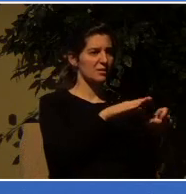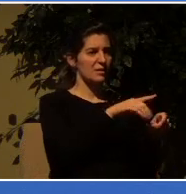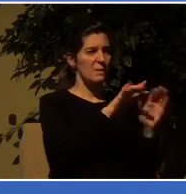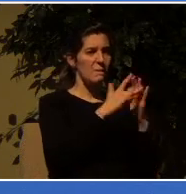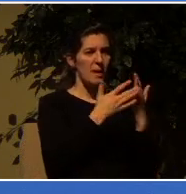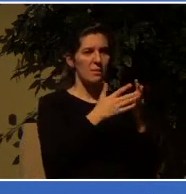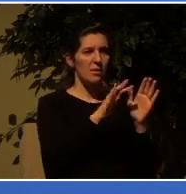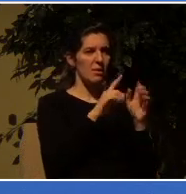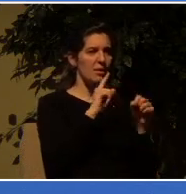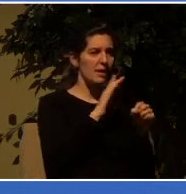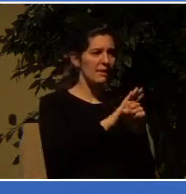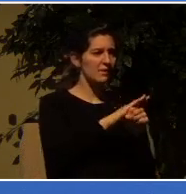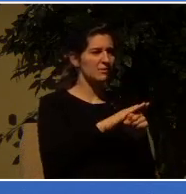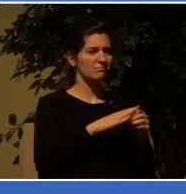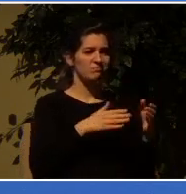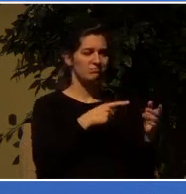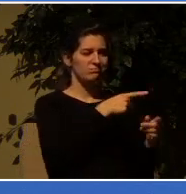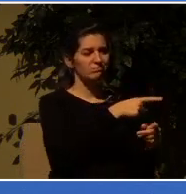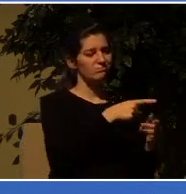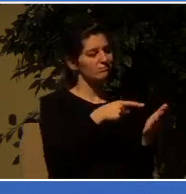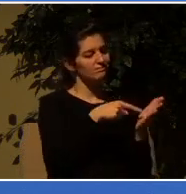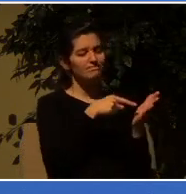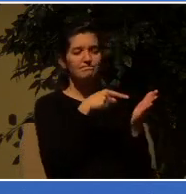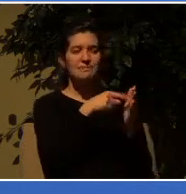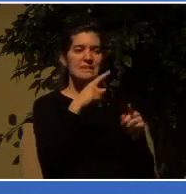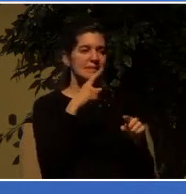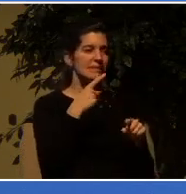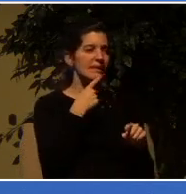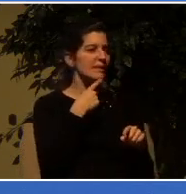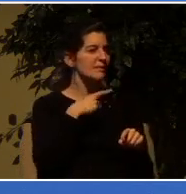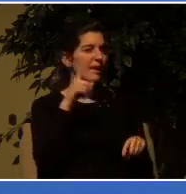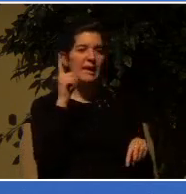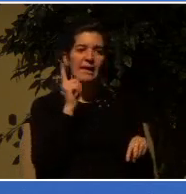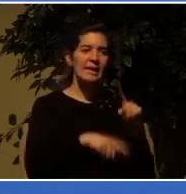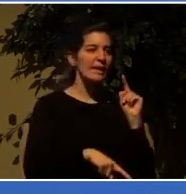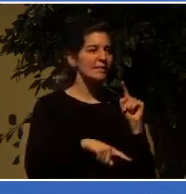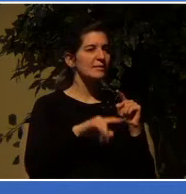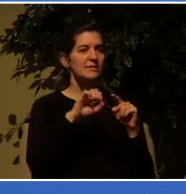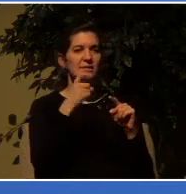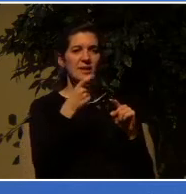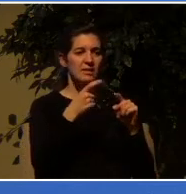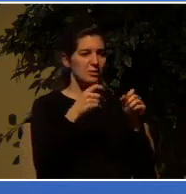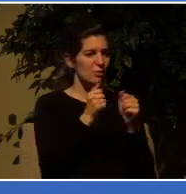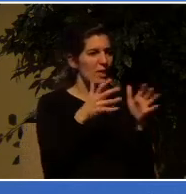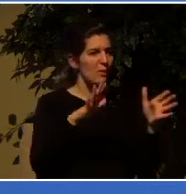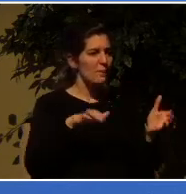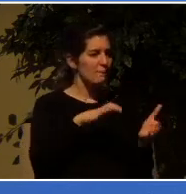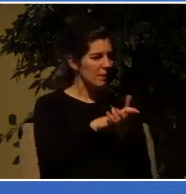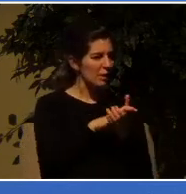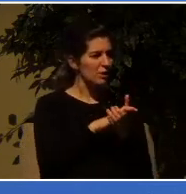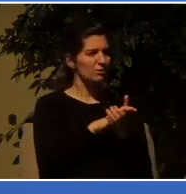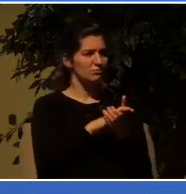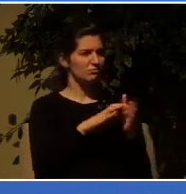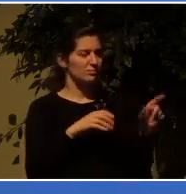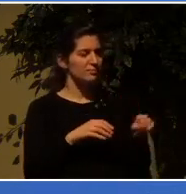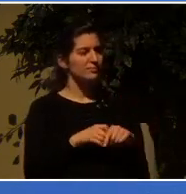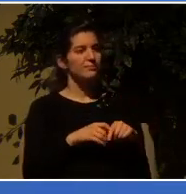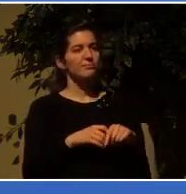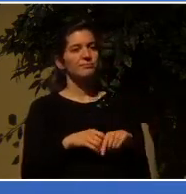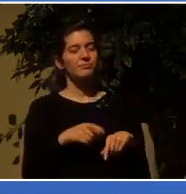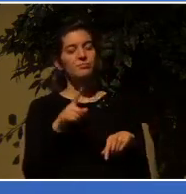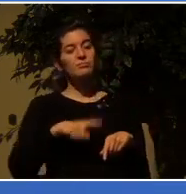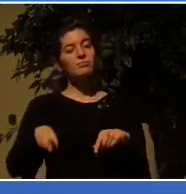between a man and a woman, and the law society said that 8,000 and some of 13,000 voters had cast their ballots,